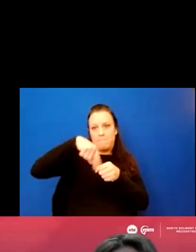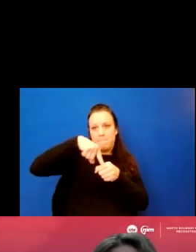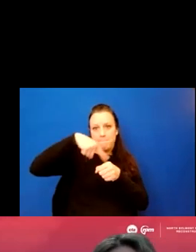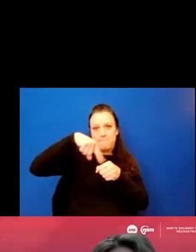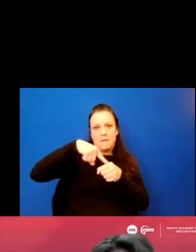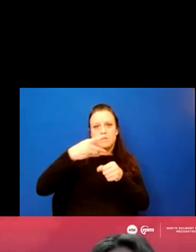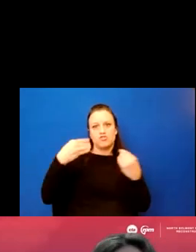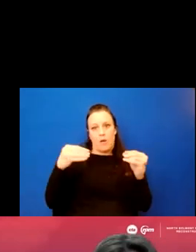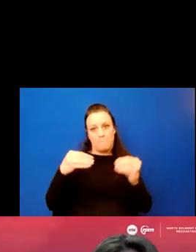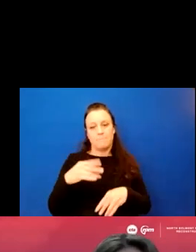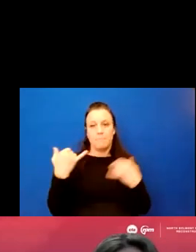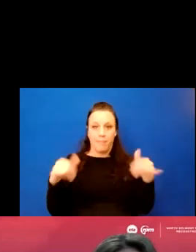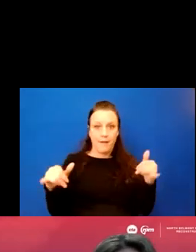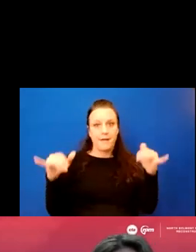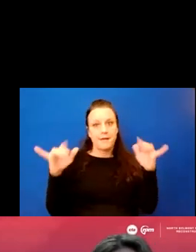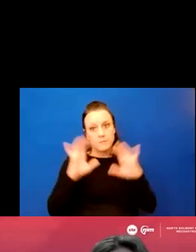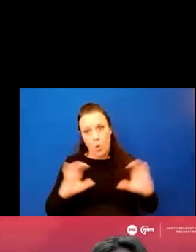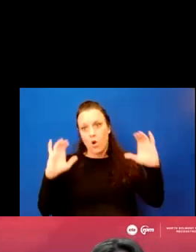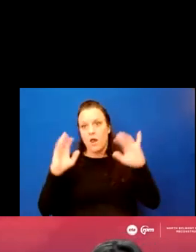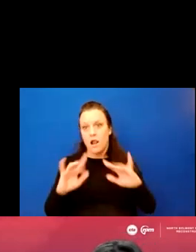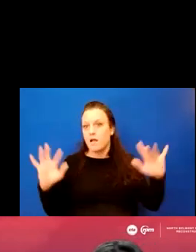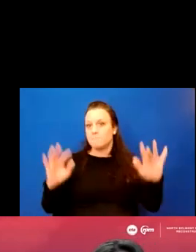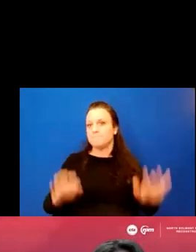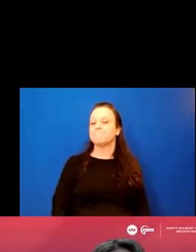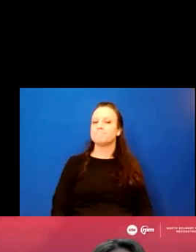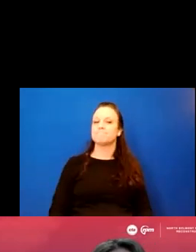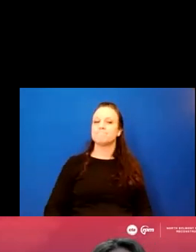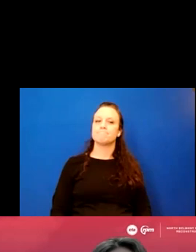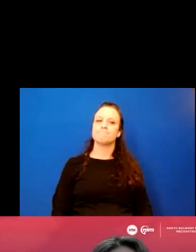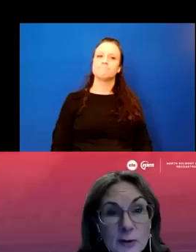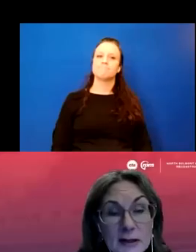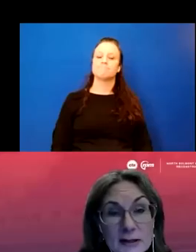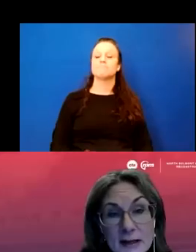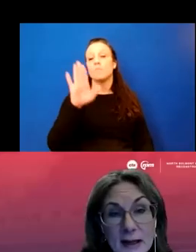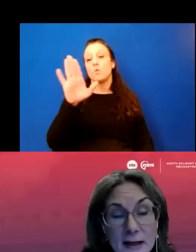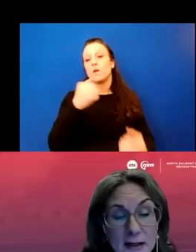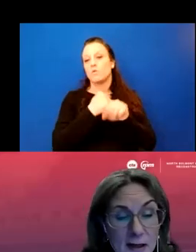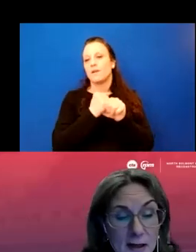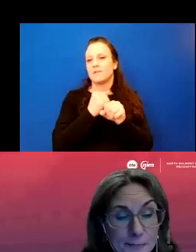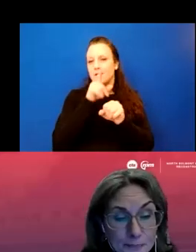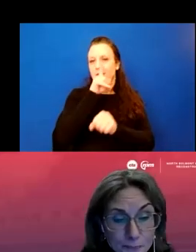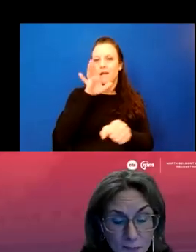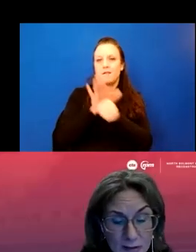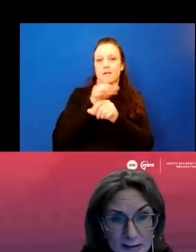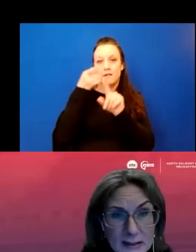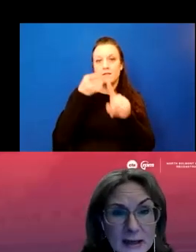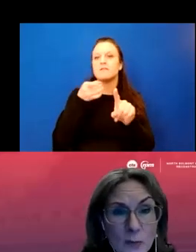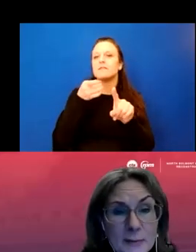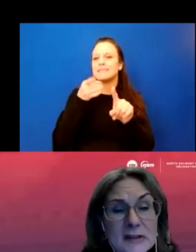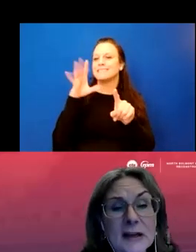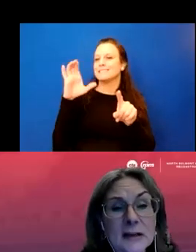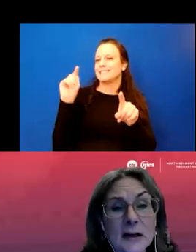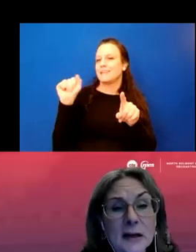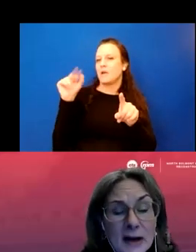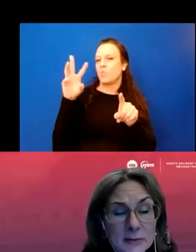to shop, play, explore, etc. We also created a dedicated CTA